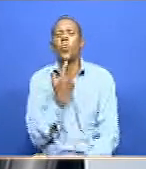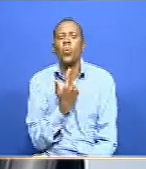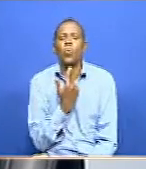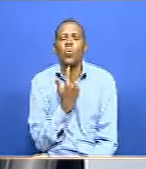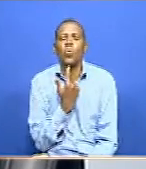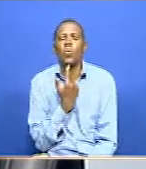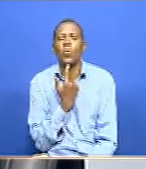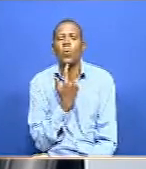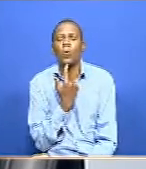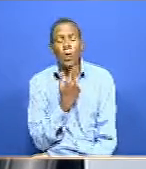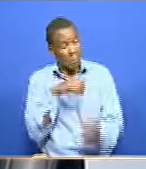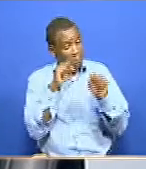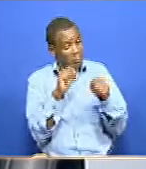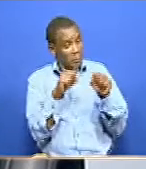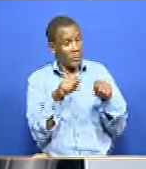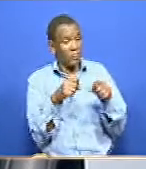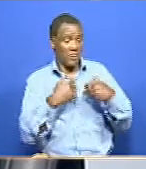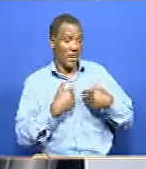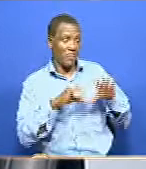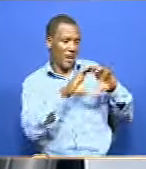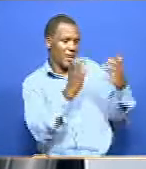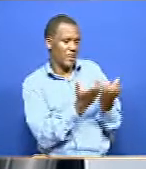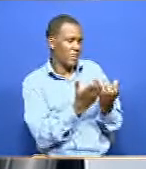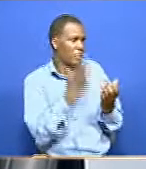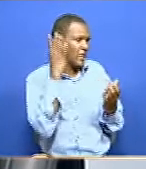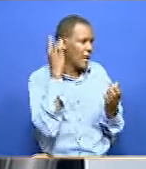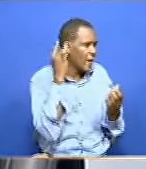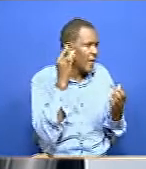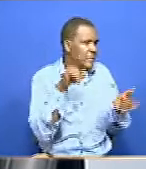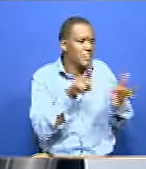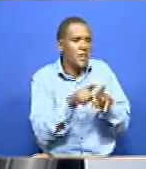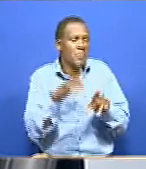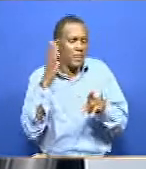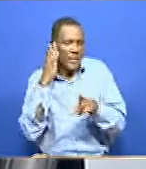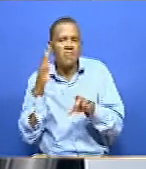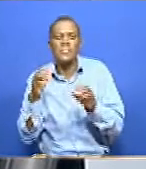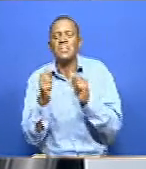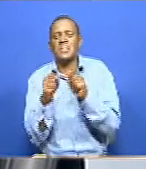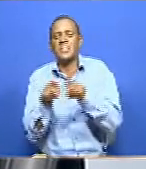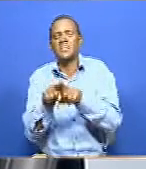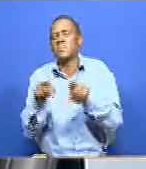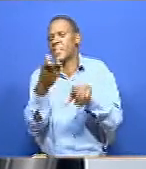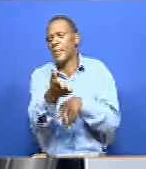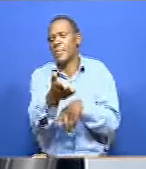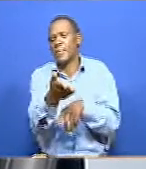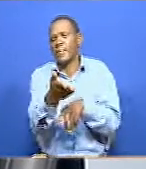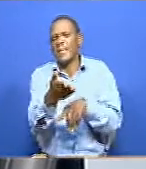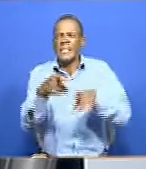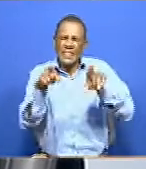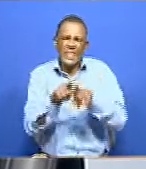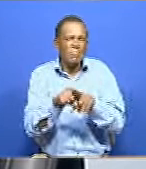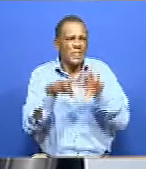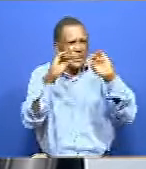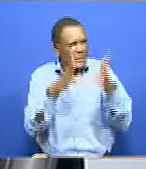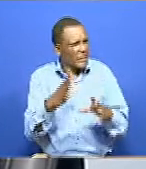Is it possible for you to have a class of hearing and deaf person at the same time? That specific teacher themselves, do they know sign